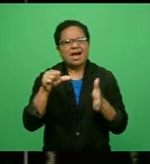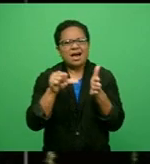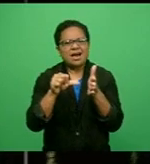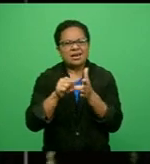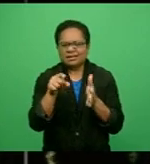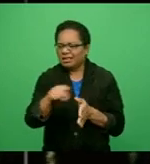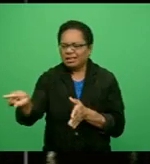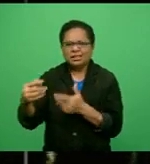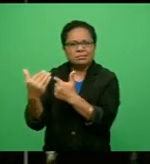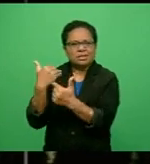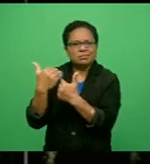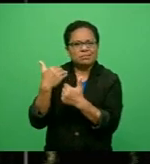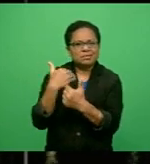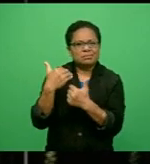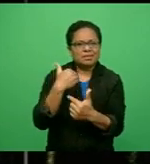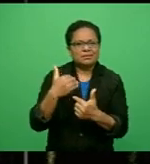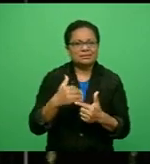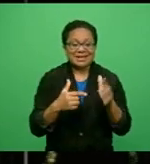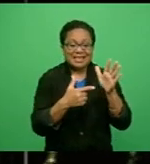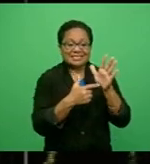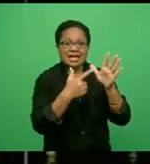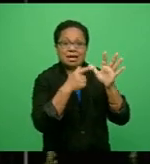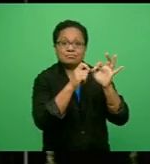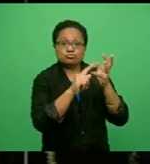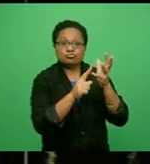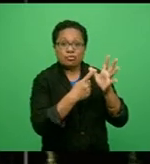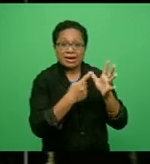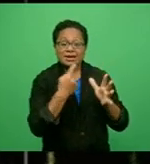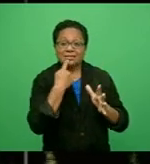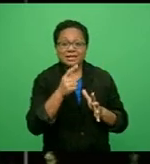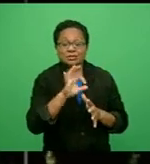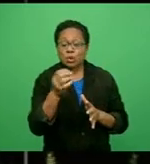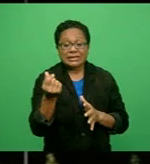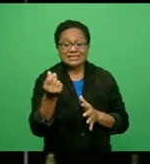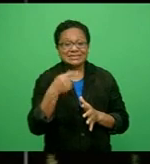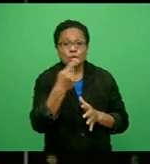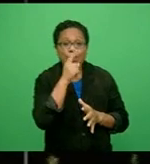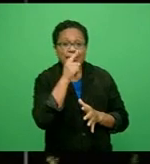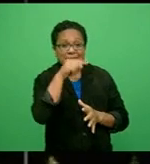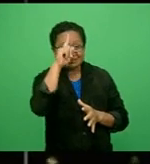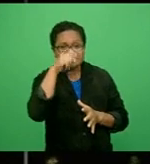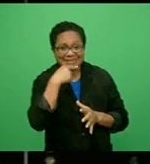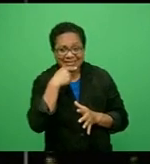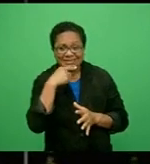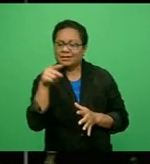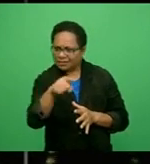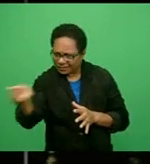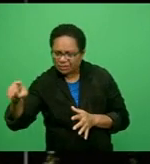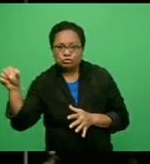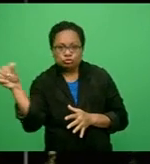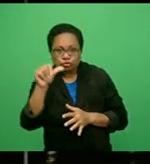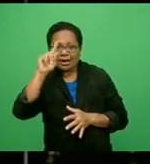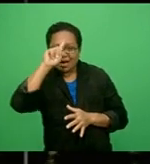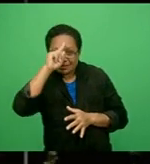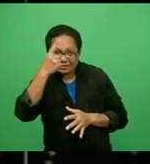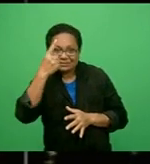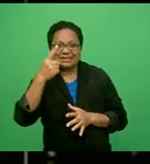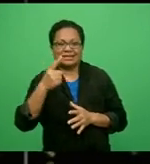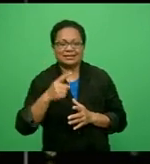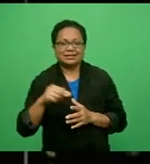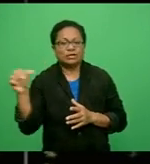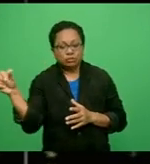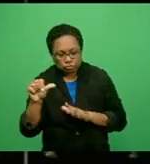stigmatized condition. Tambua says the consequences of living with diabetes needs to be acknowledged, understood and addressed.